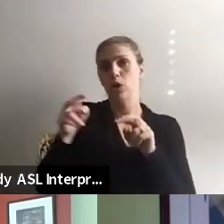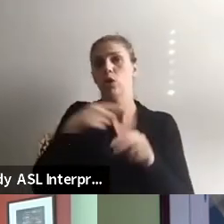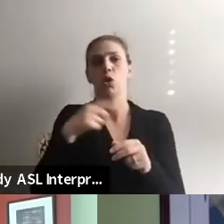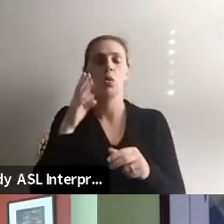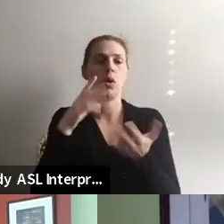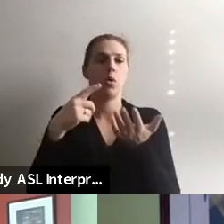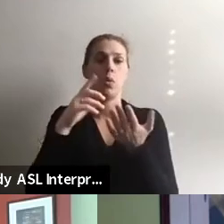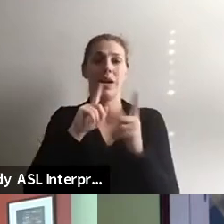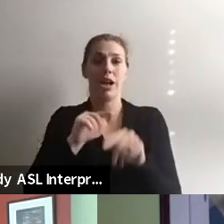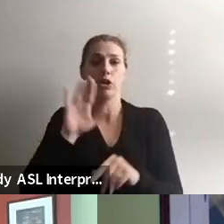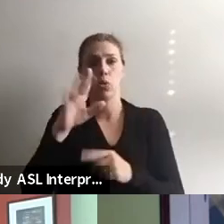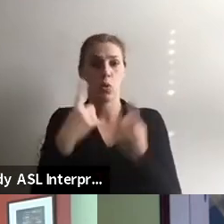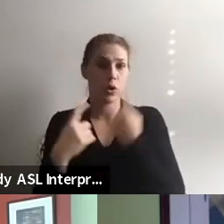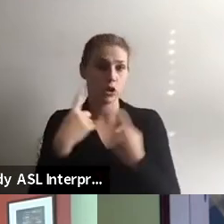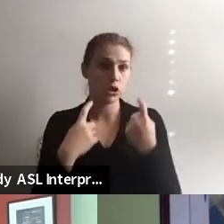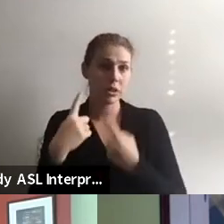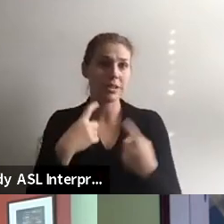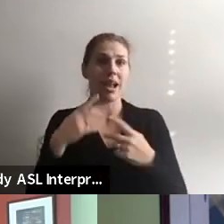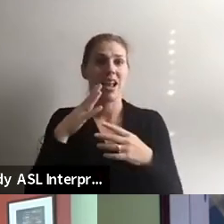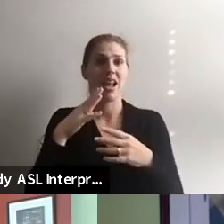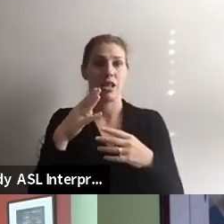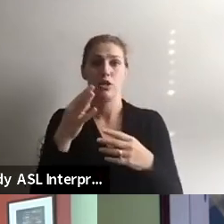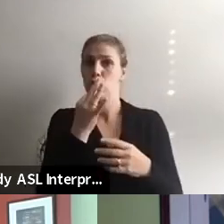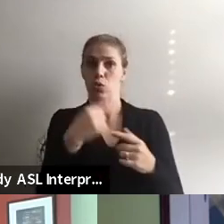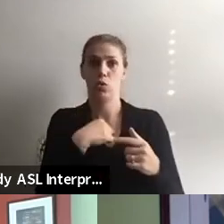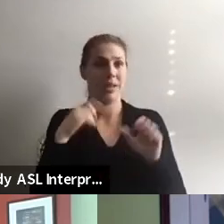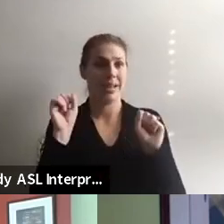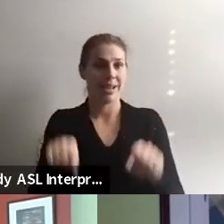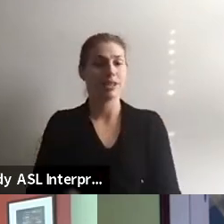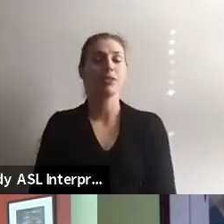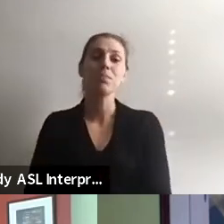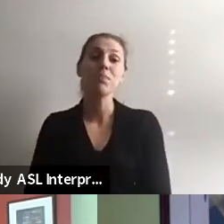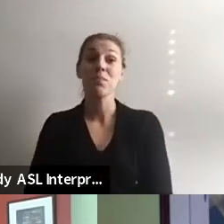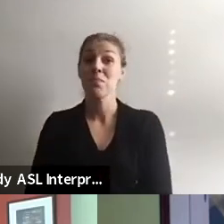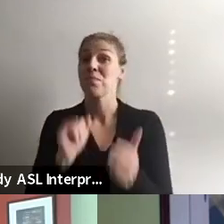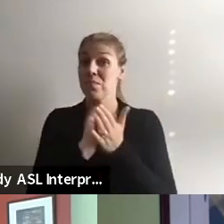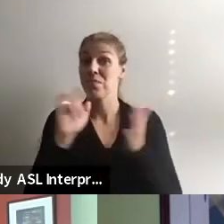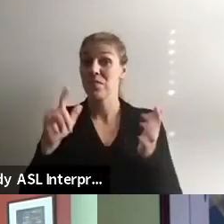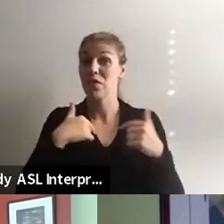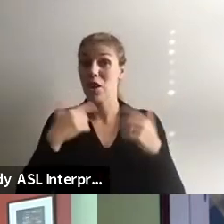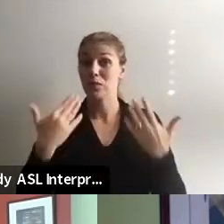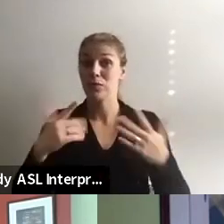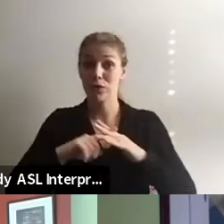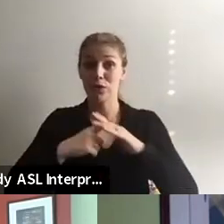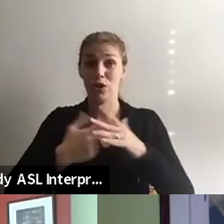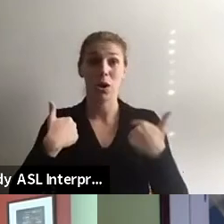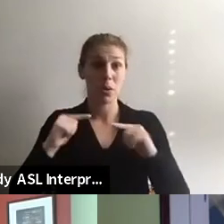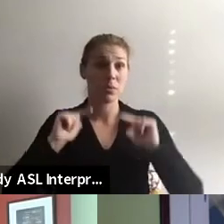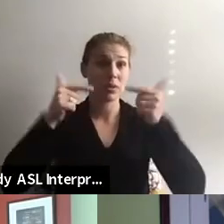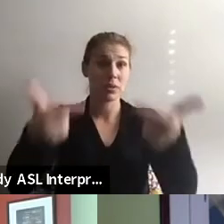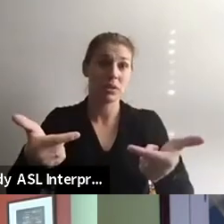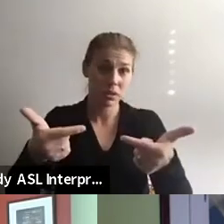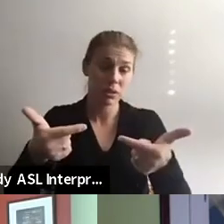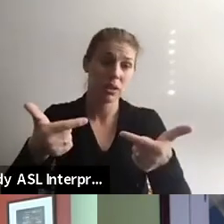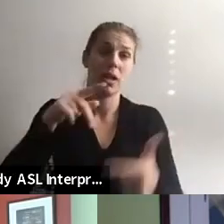comments and questions at the earliest convenience. That's all I have to kick us off, so I'm going to go ahead and hand it on